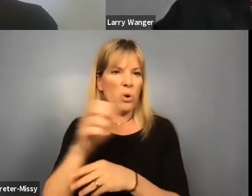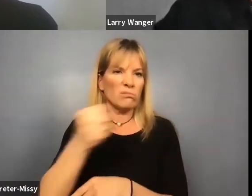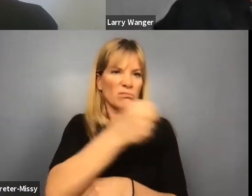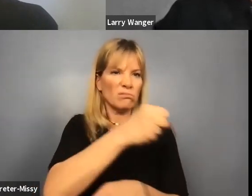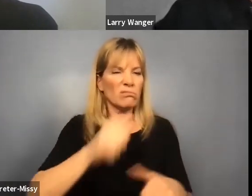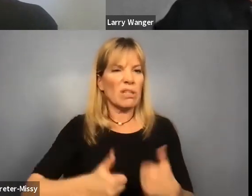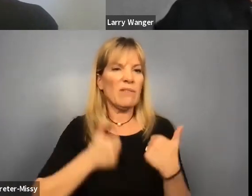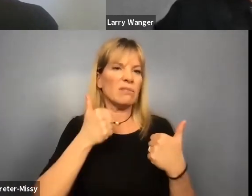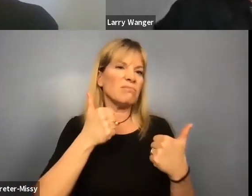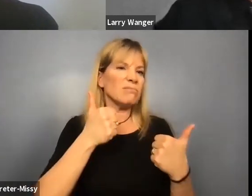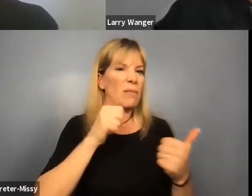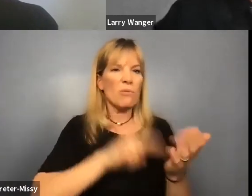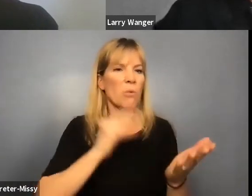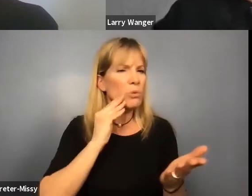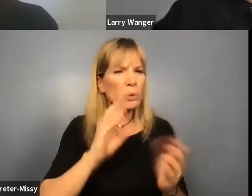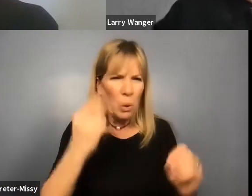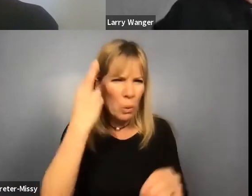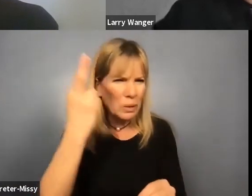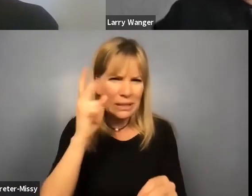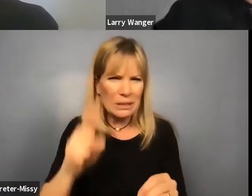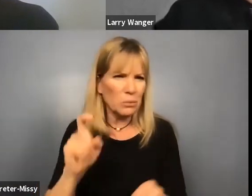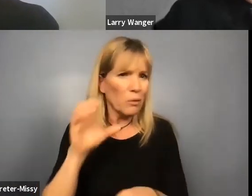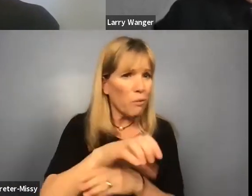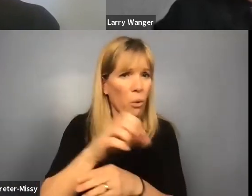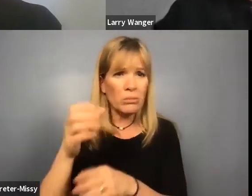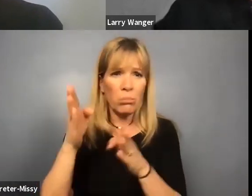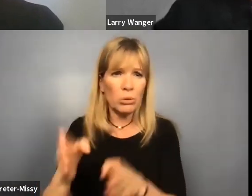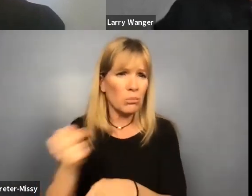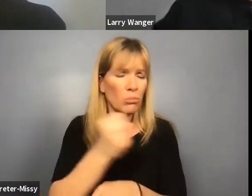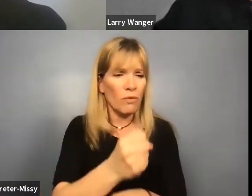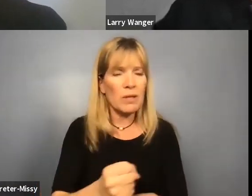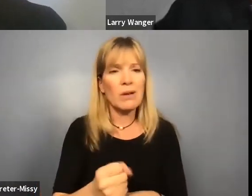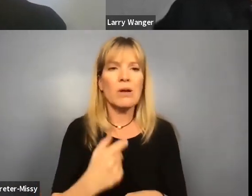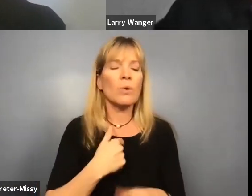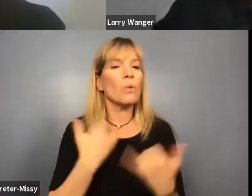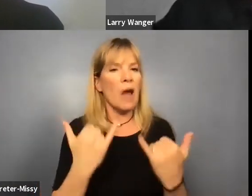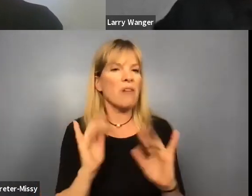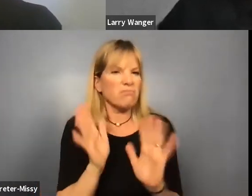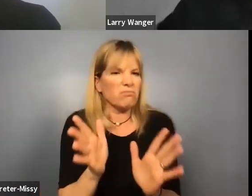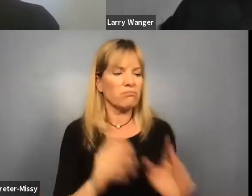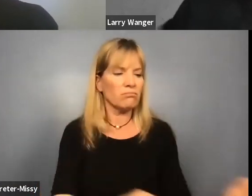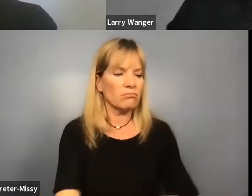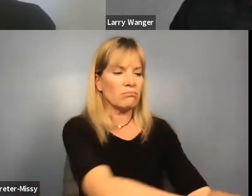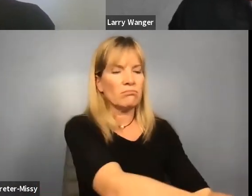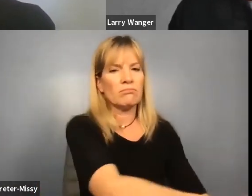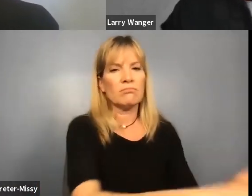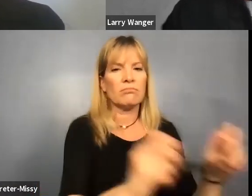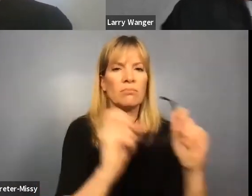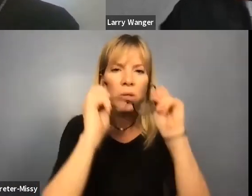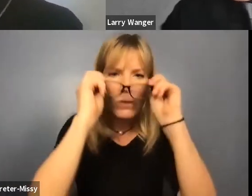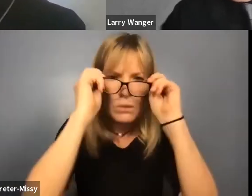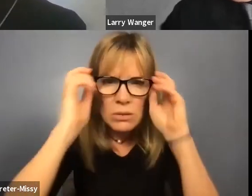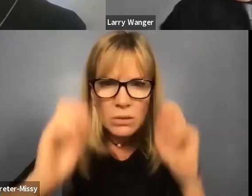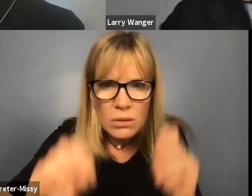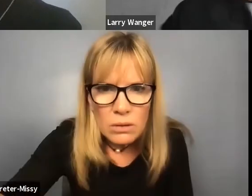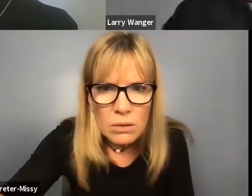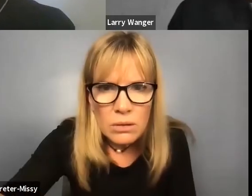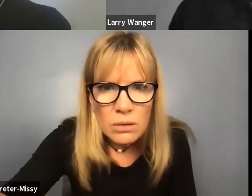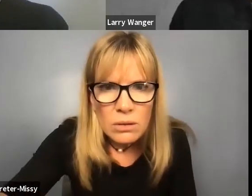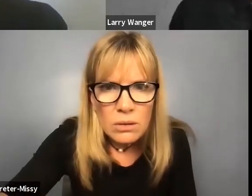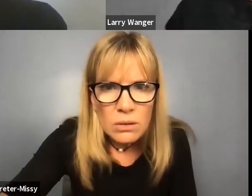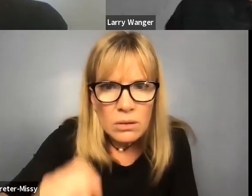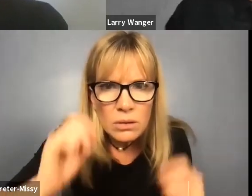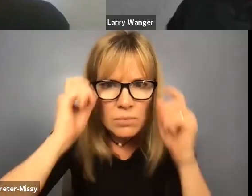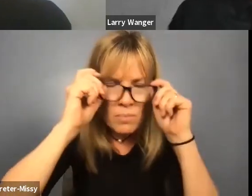a nursing facility. There's just no reason that needs to happen. So I'll leave it at that. Thank you. I appreciate that, Larry.